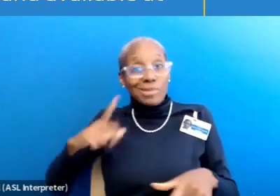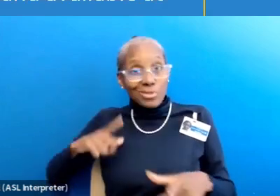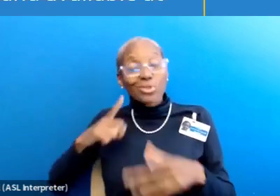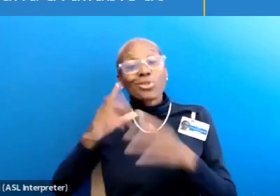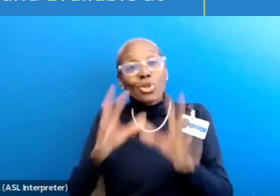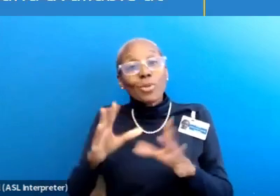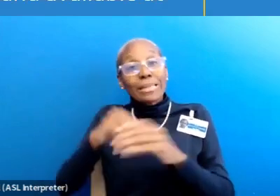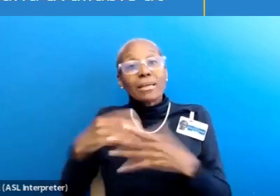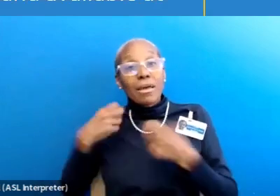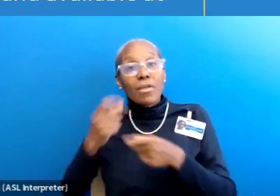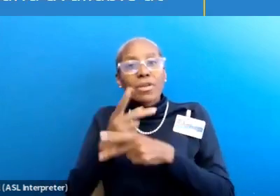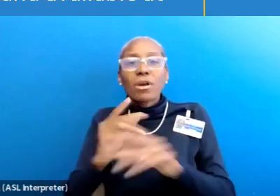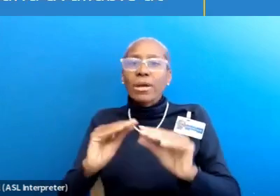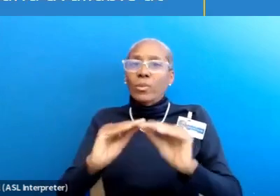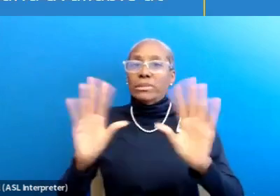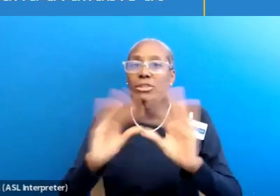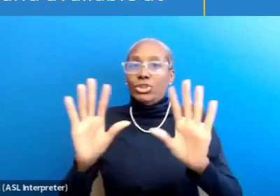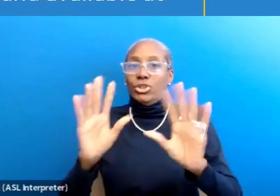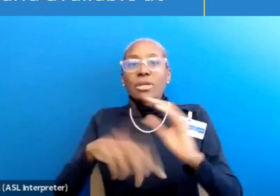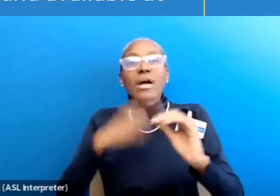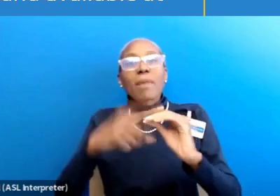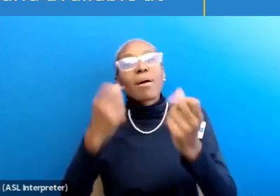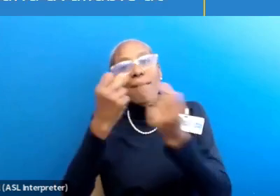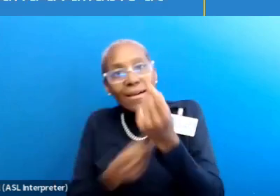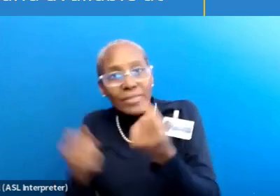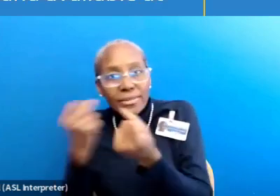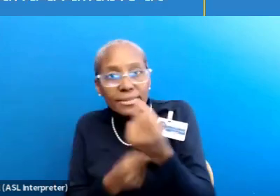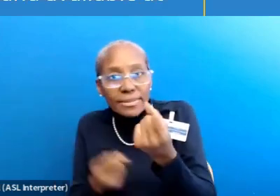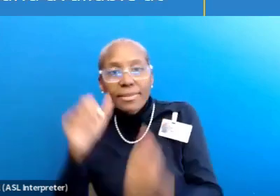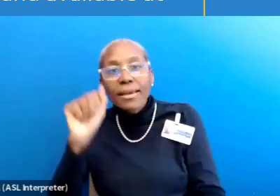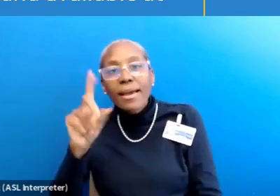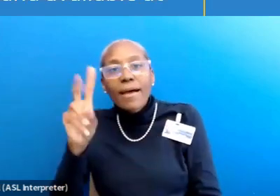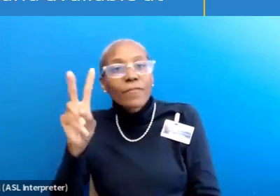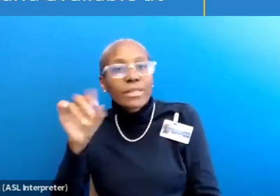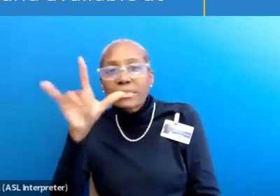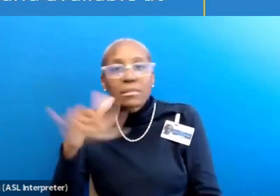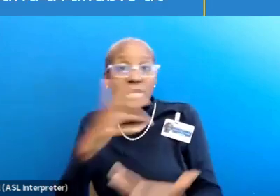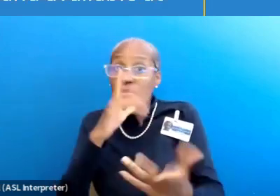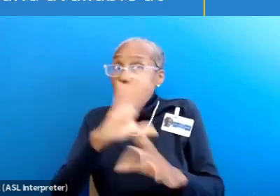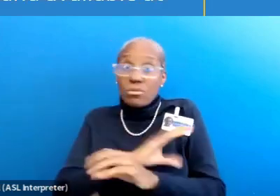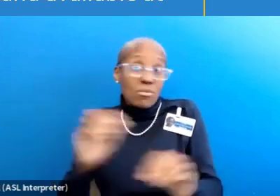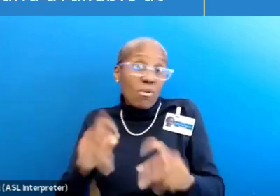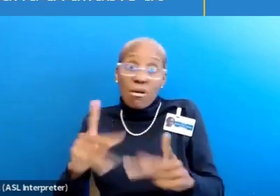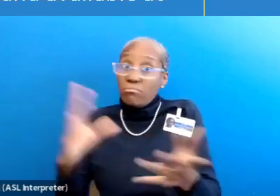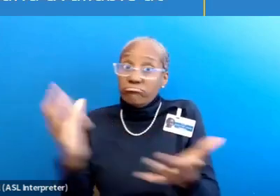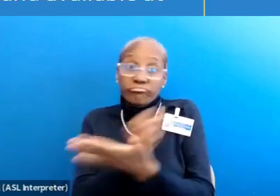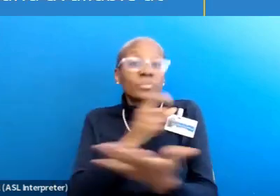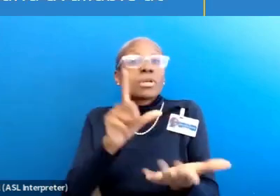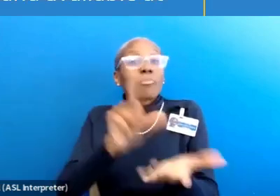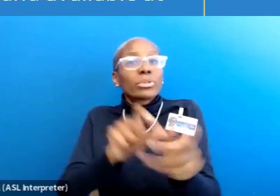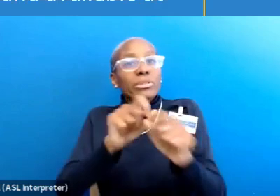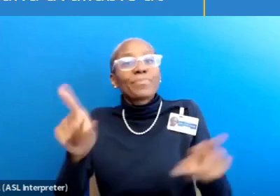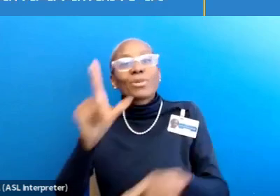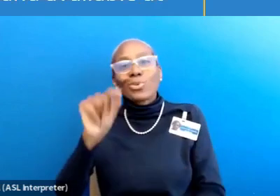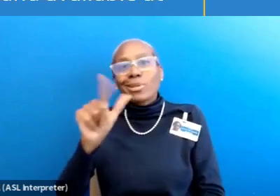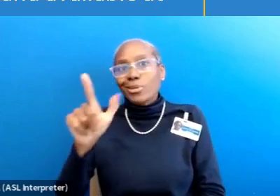that provided clarification on advocacy. You might not have had the opportunity to read it when it came out in 2021,